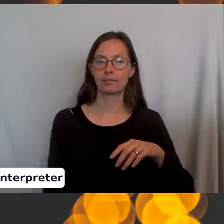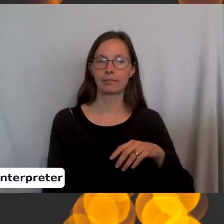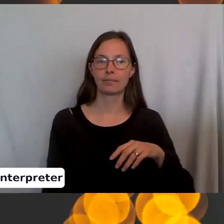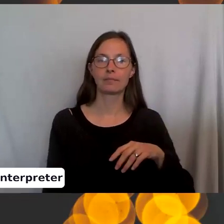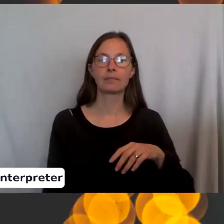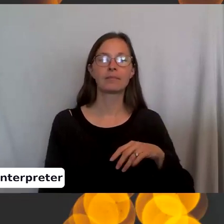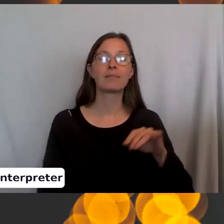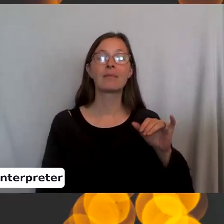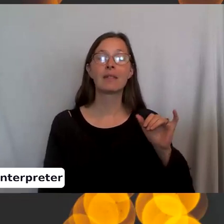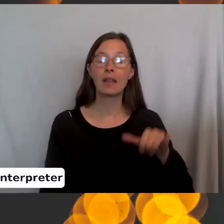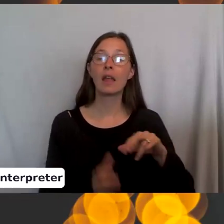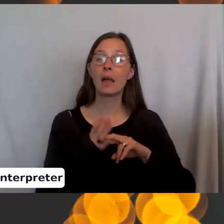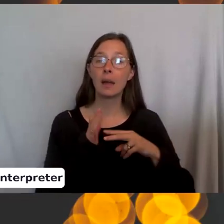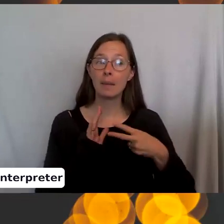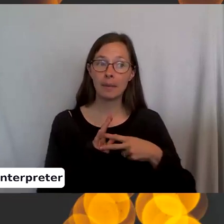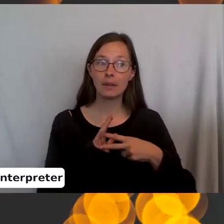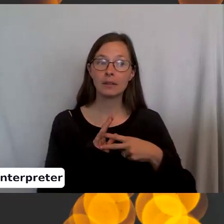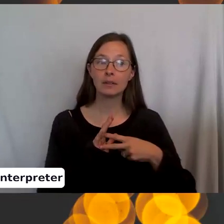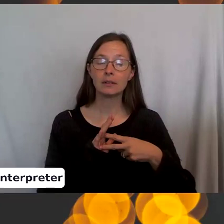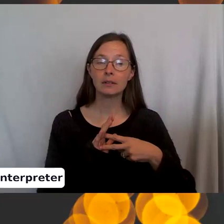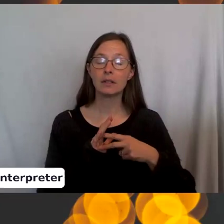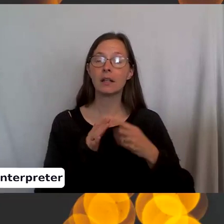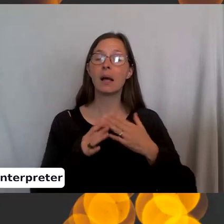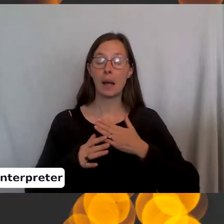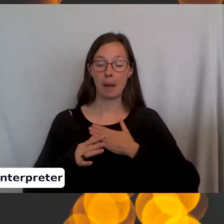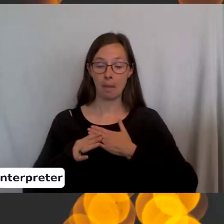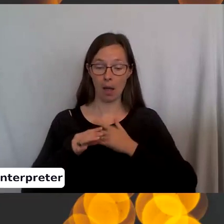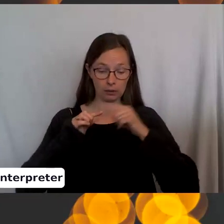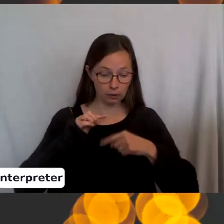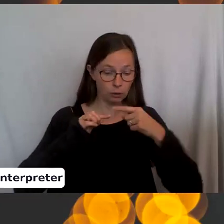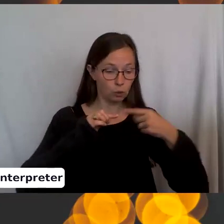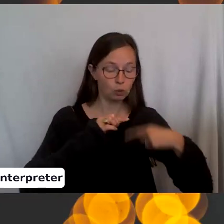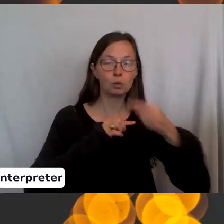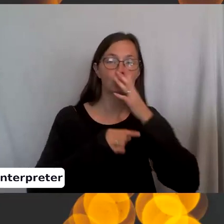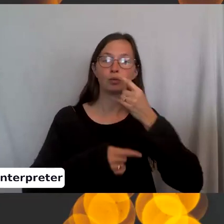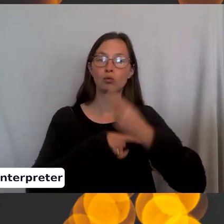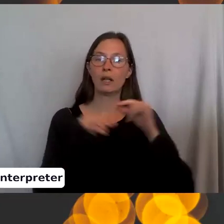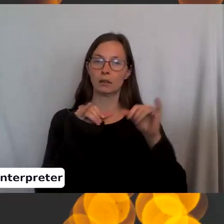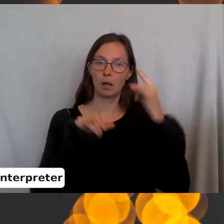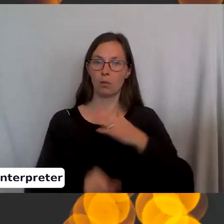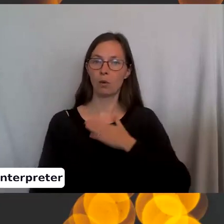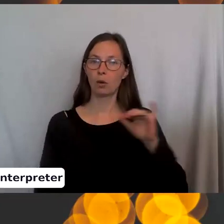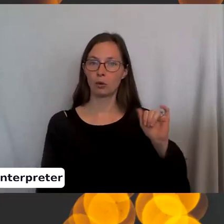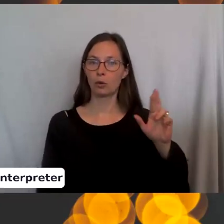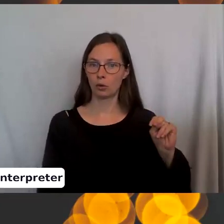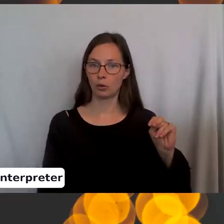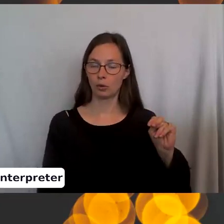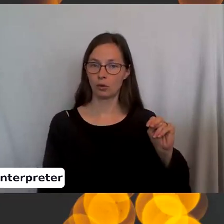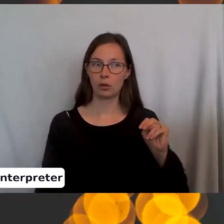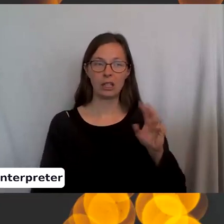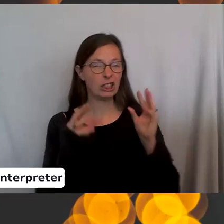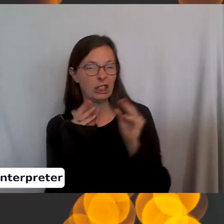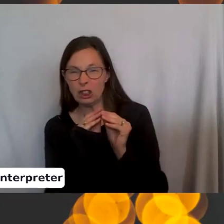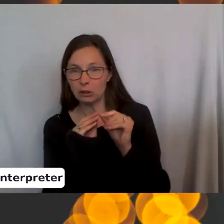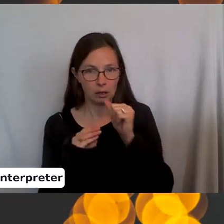And that means that the stitches will be the appropriate size size for the yarn. Um, won't be too tight. Won't be too